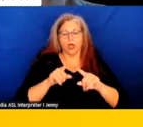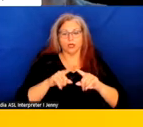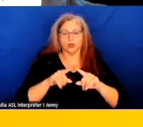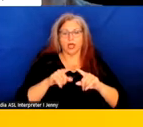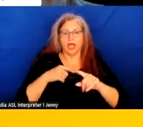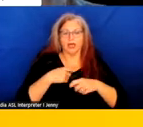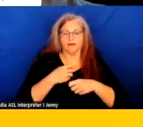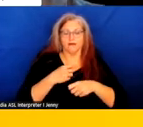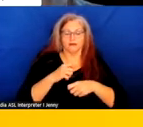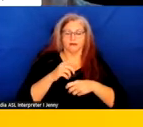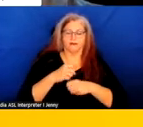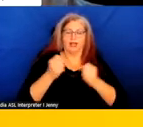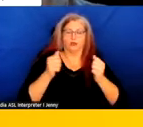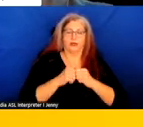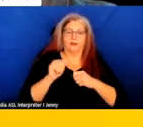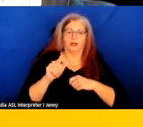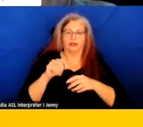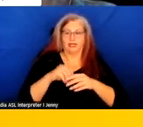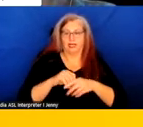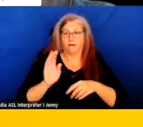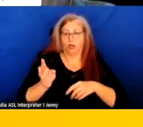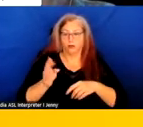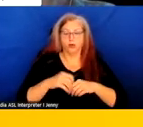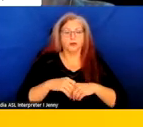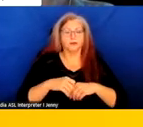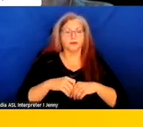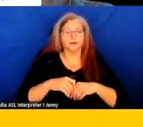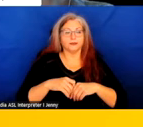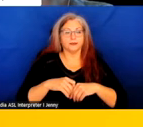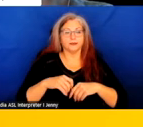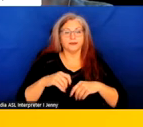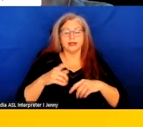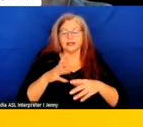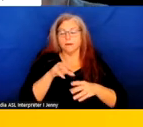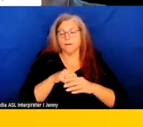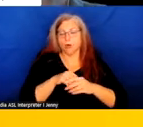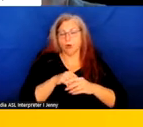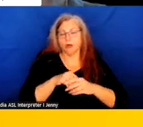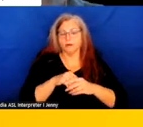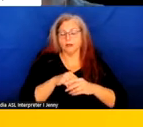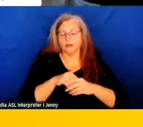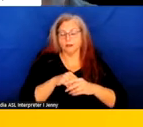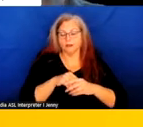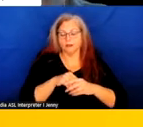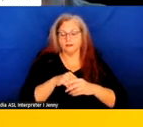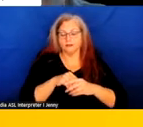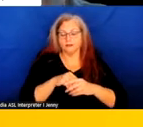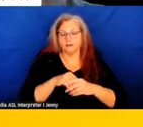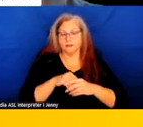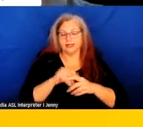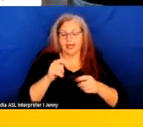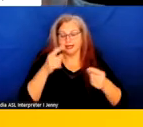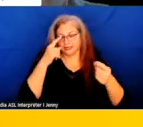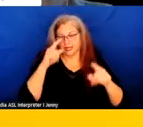of the Americans with Disabilities Act in Baltimore. And as part of that, part of the settlement